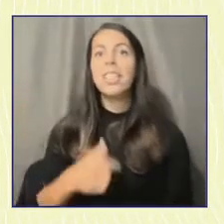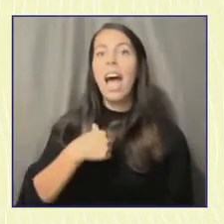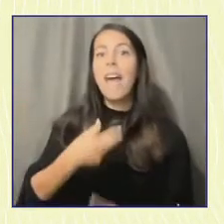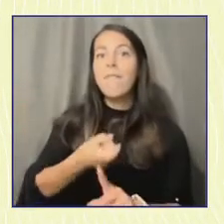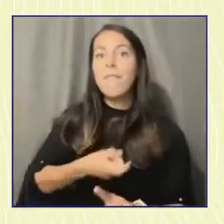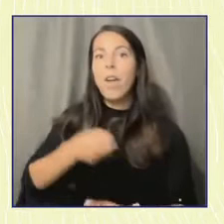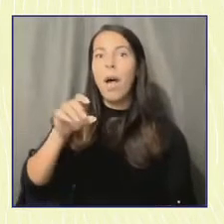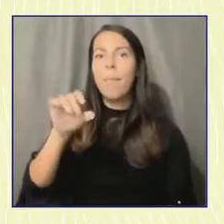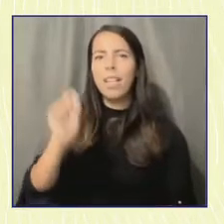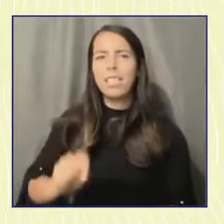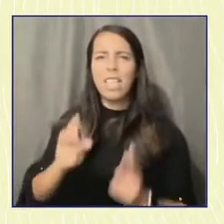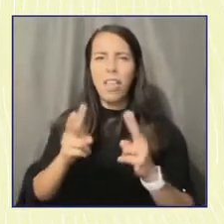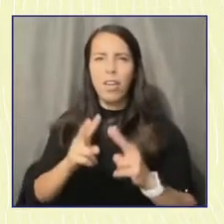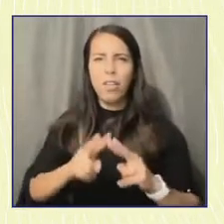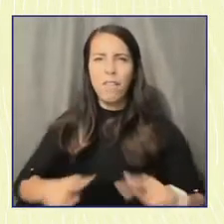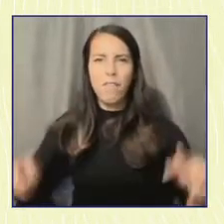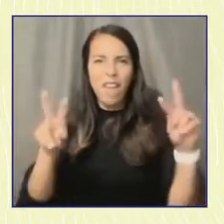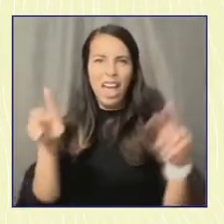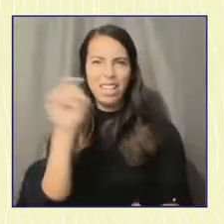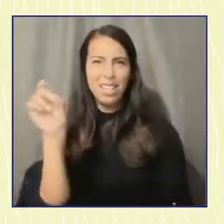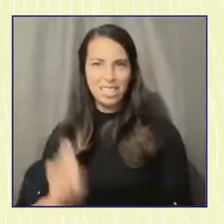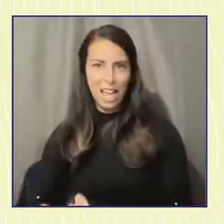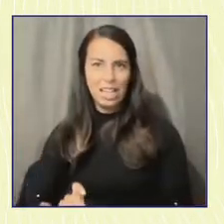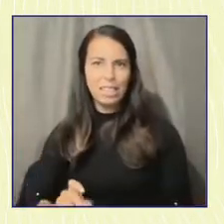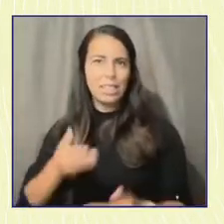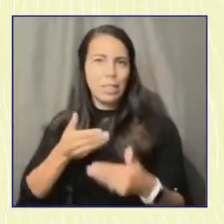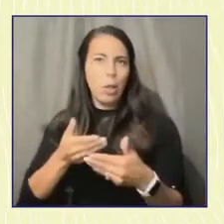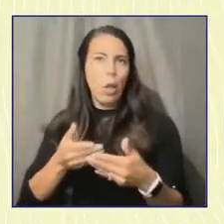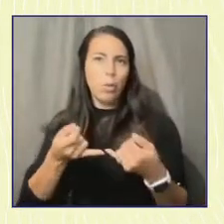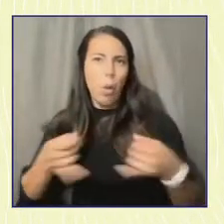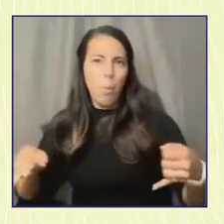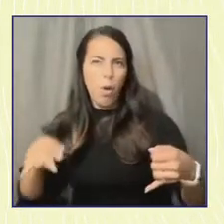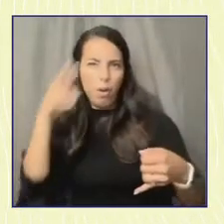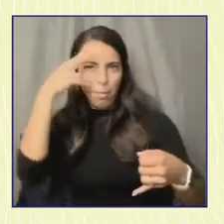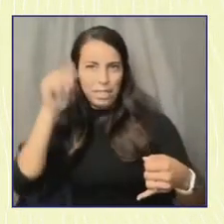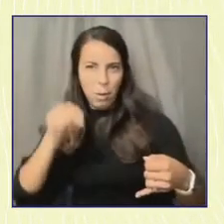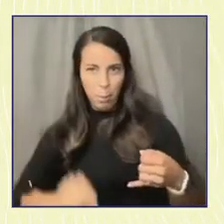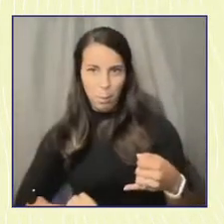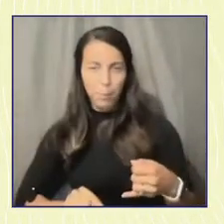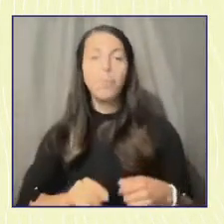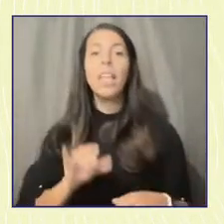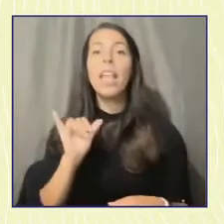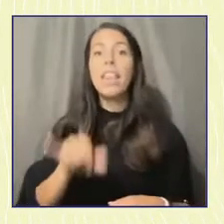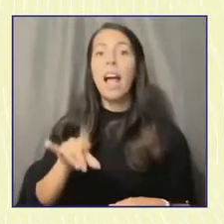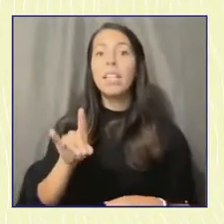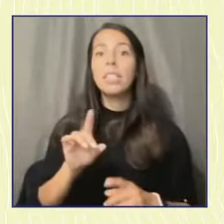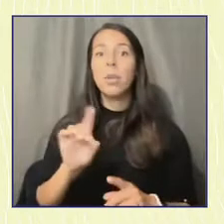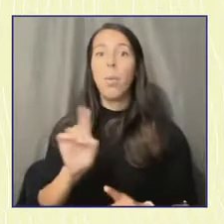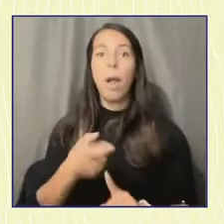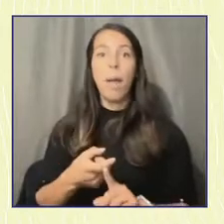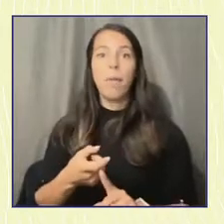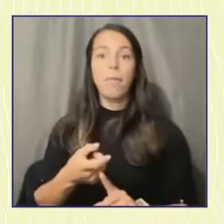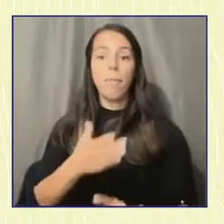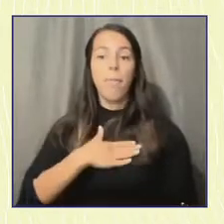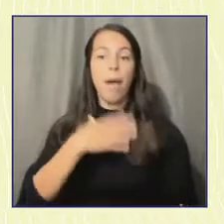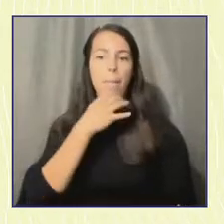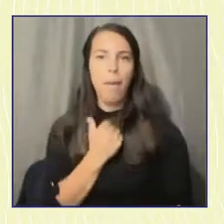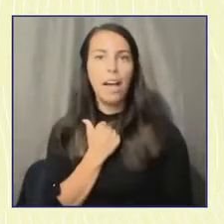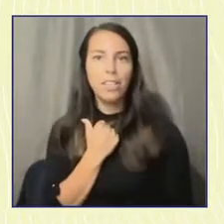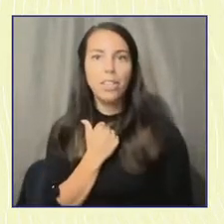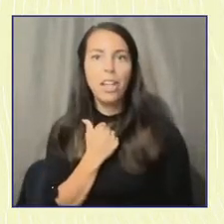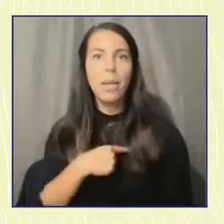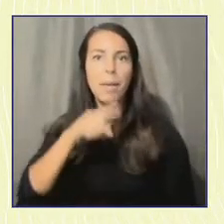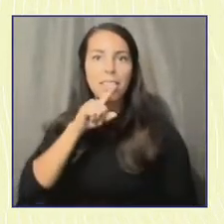border. And that's where all of my passion comes from and where all of my dedication to serve comes from. Because